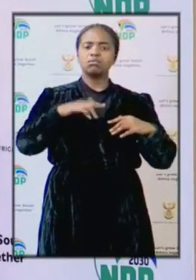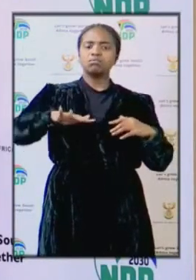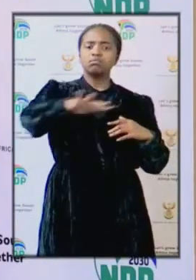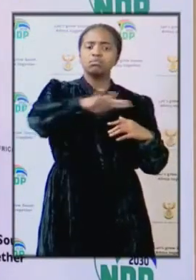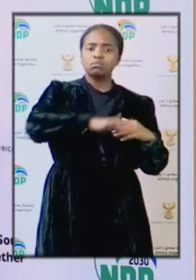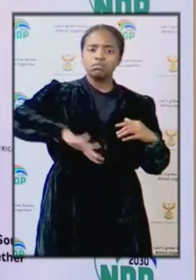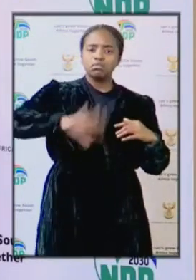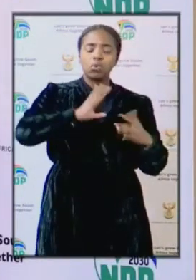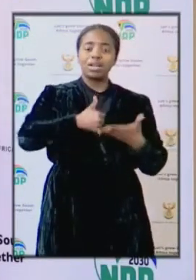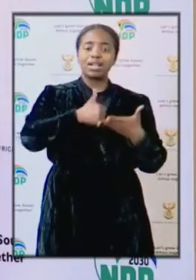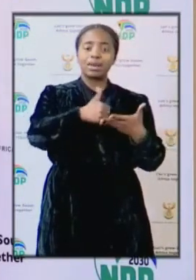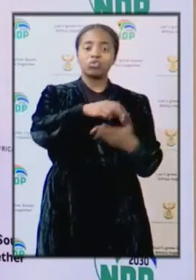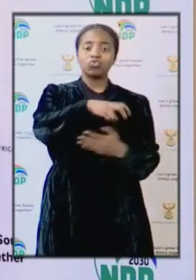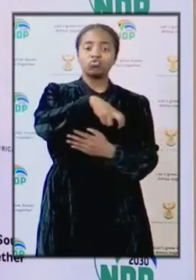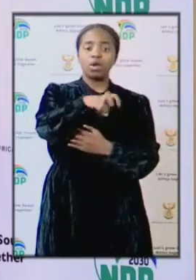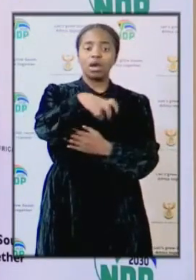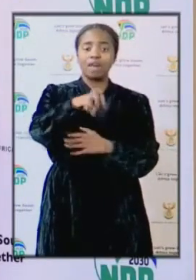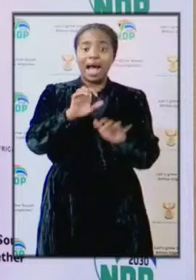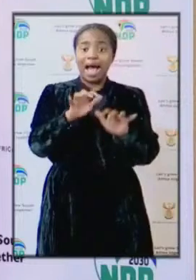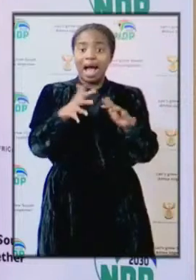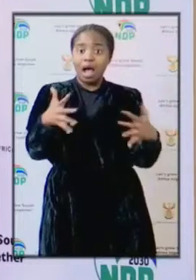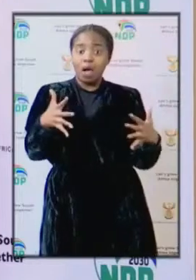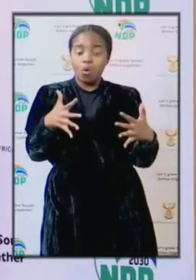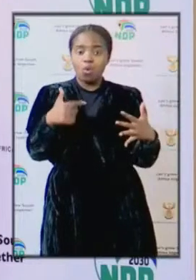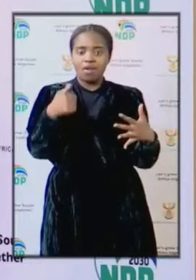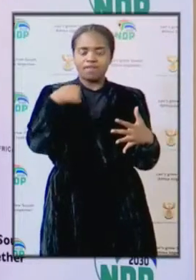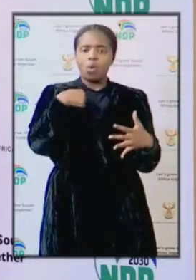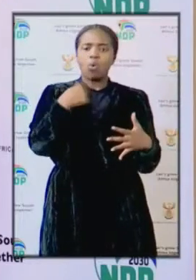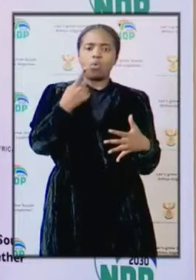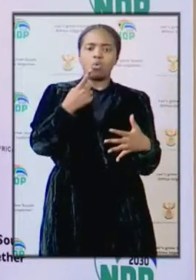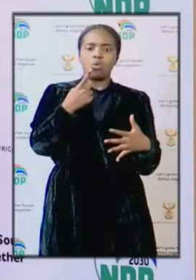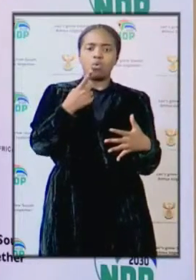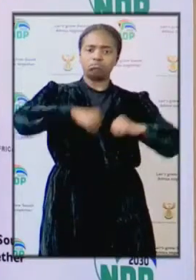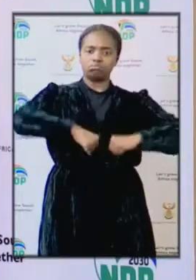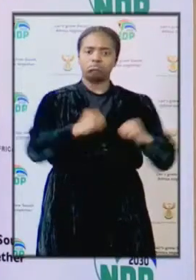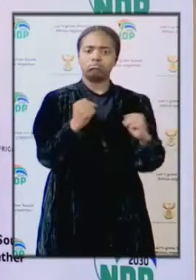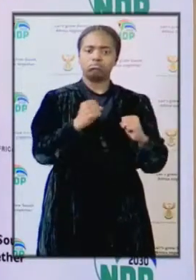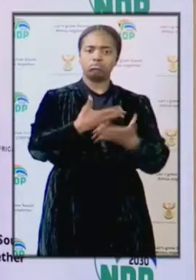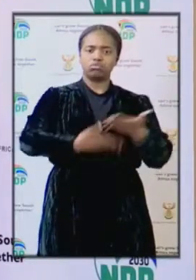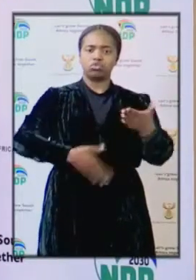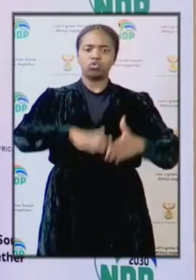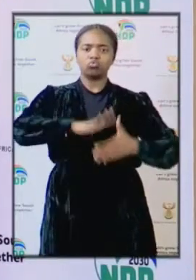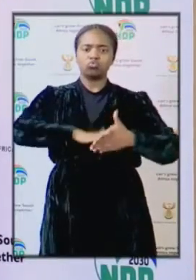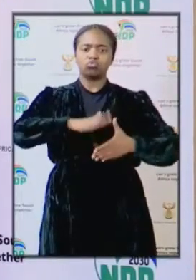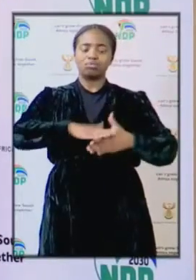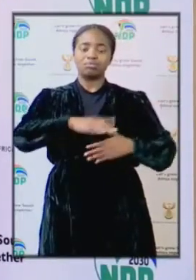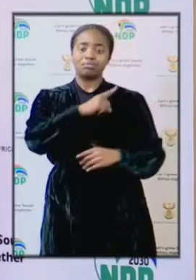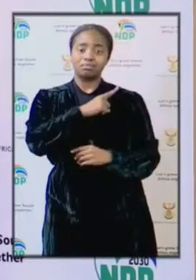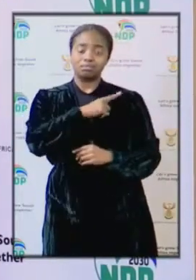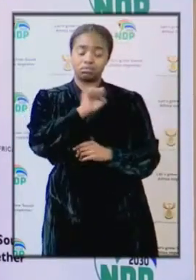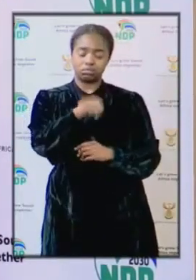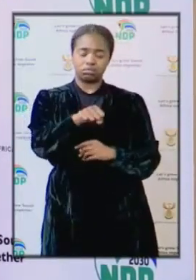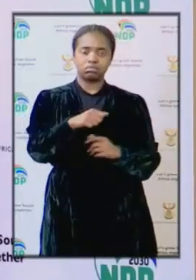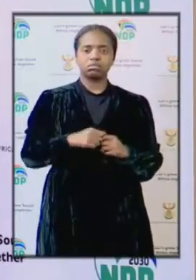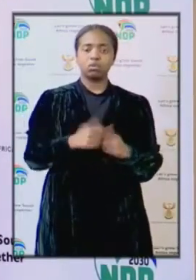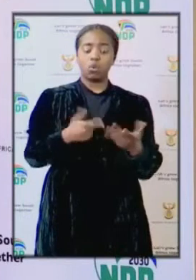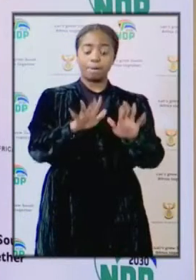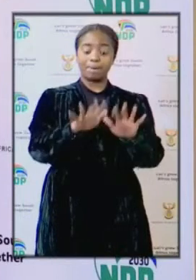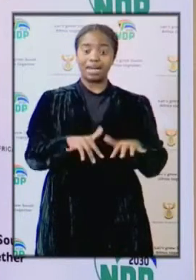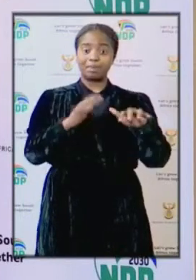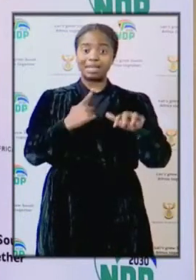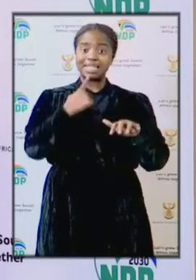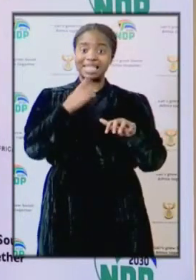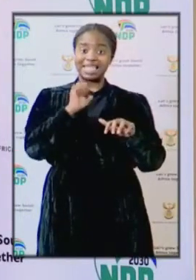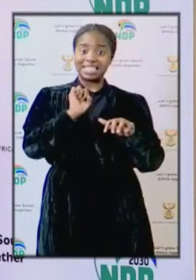that would facilitate travel of persons for permitted purposes. We therefore welcome the decision by Cabinet to